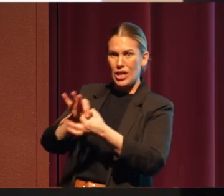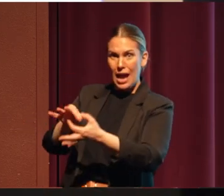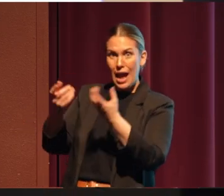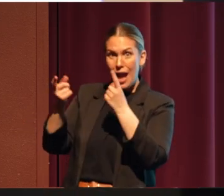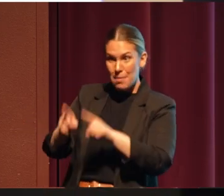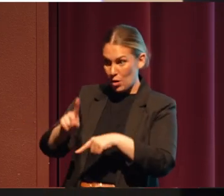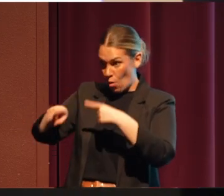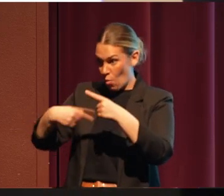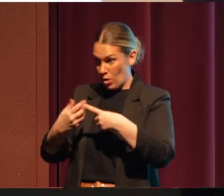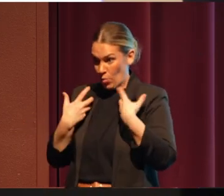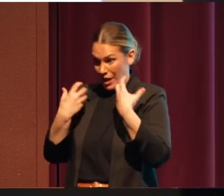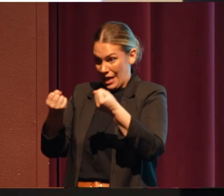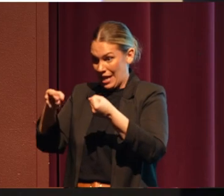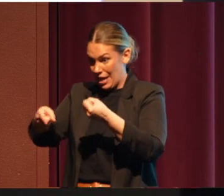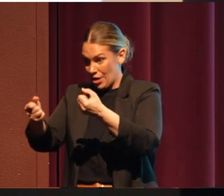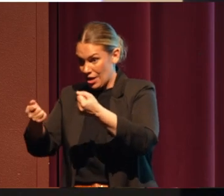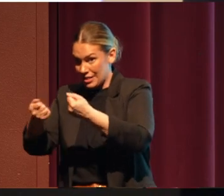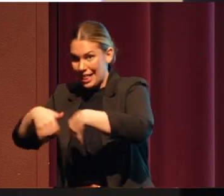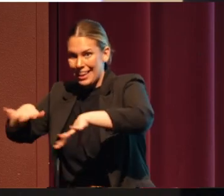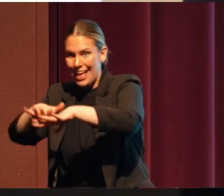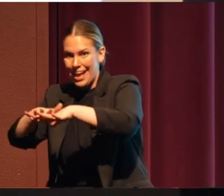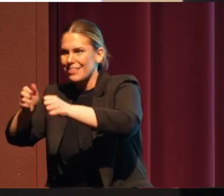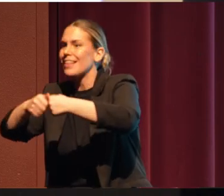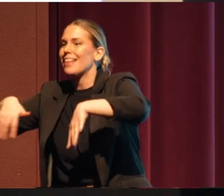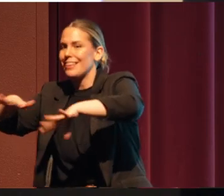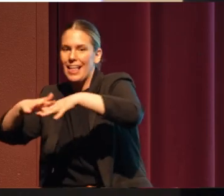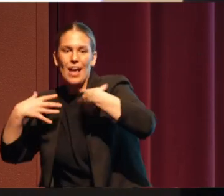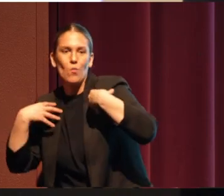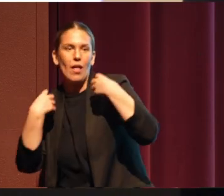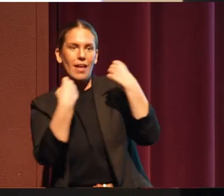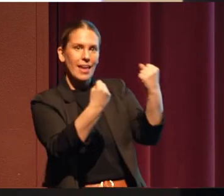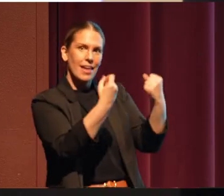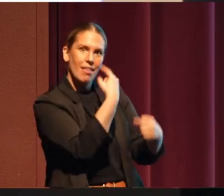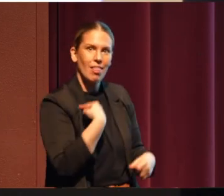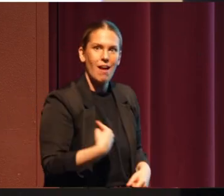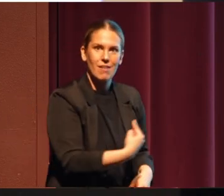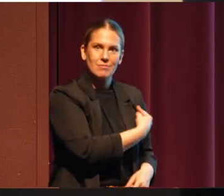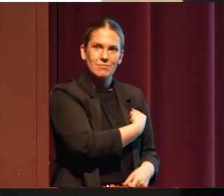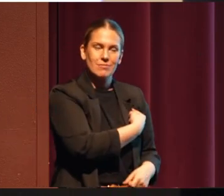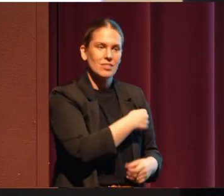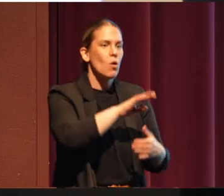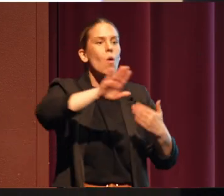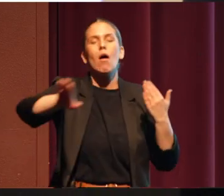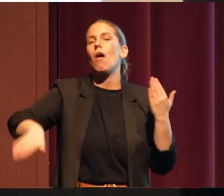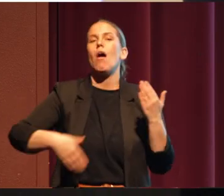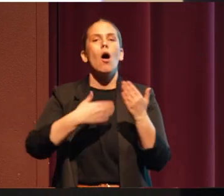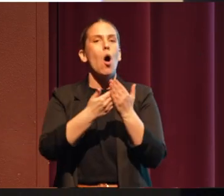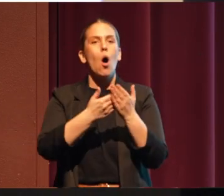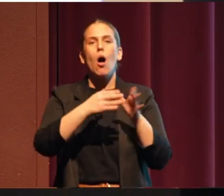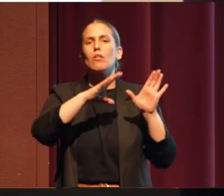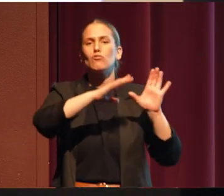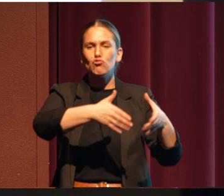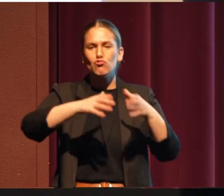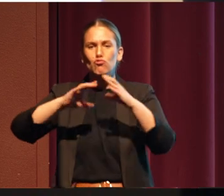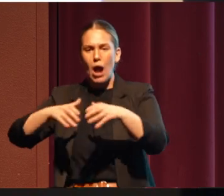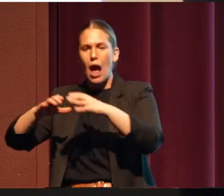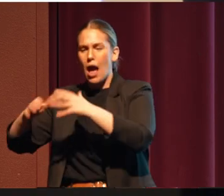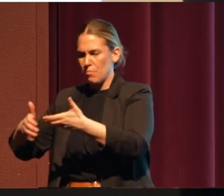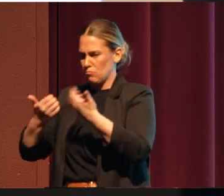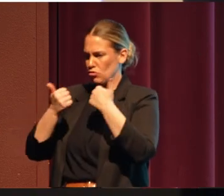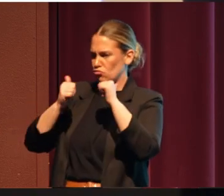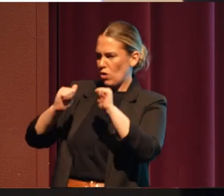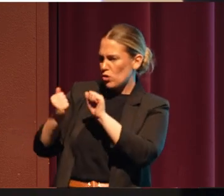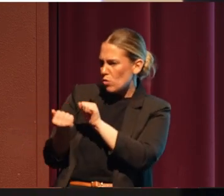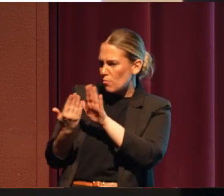heal the land, the land will heal us. And so all tribes are taking different